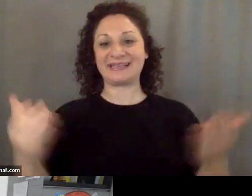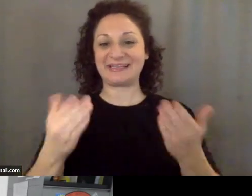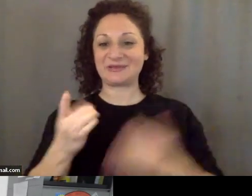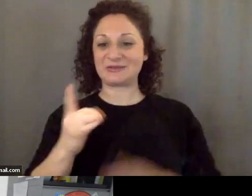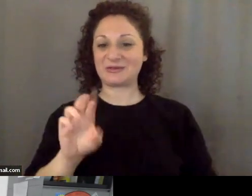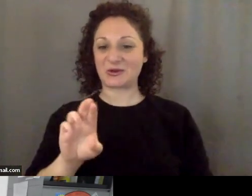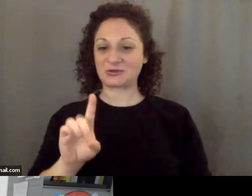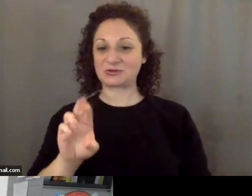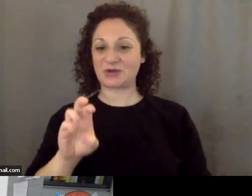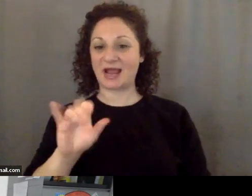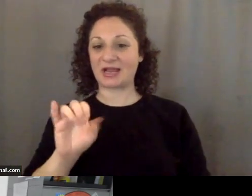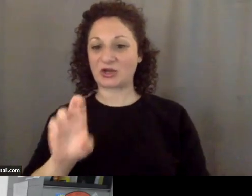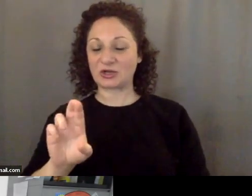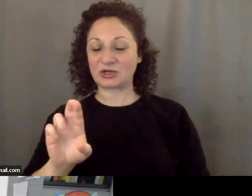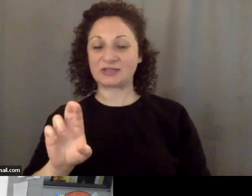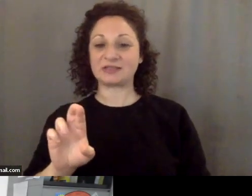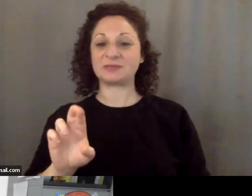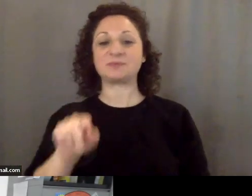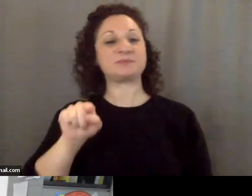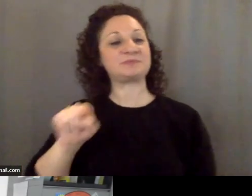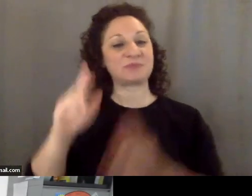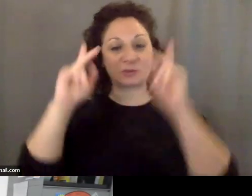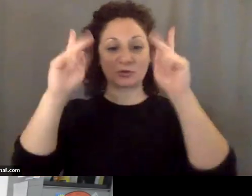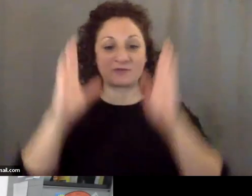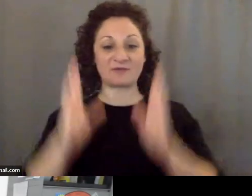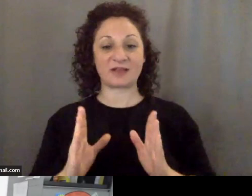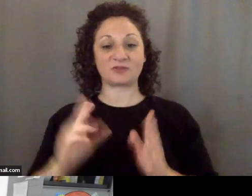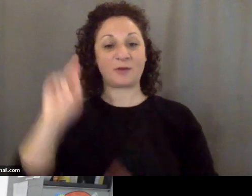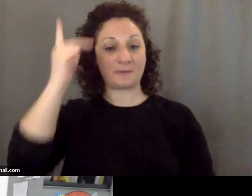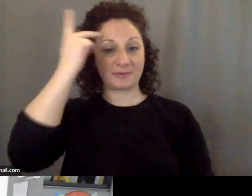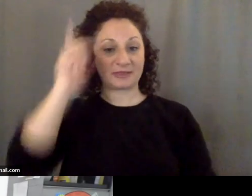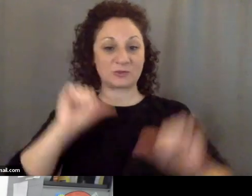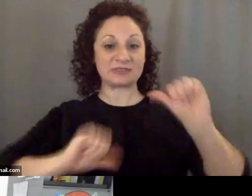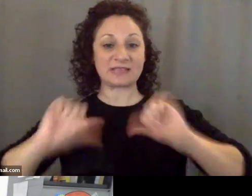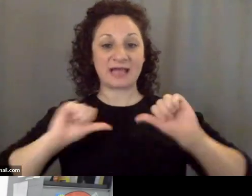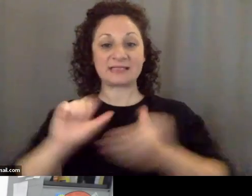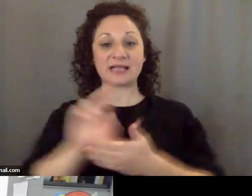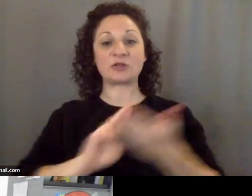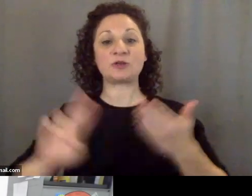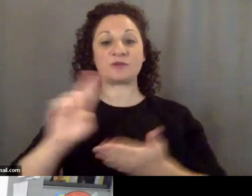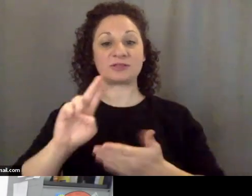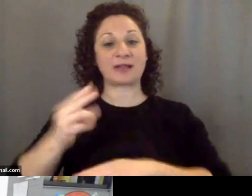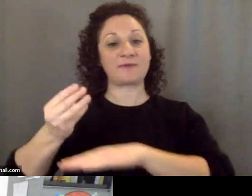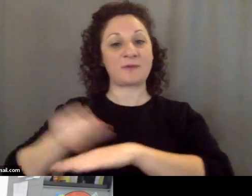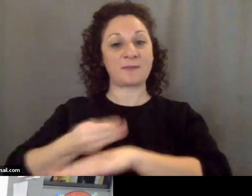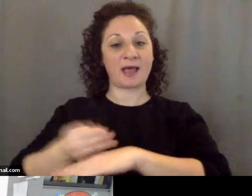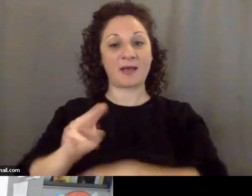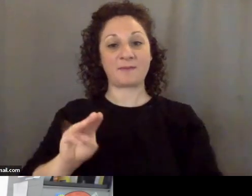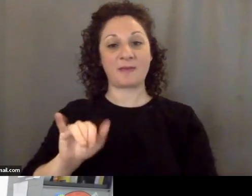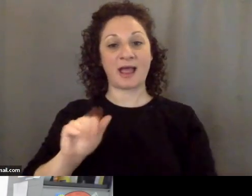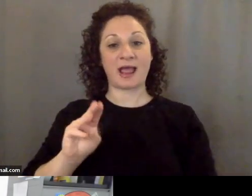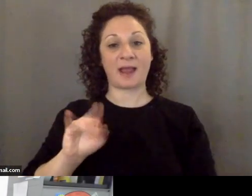Dr. June Teufel-Dreyer is a professor of political science at the University of Miami, Coral Gables,